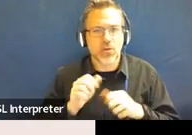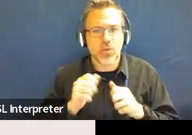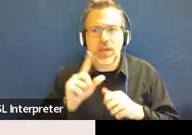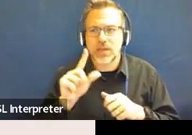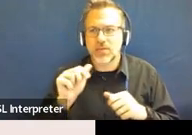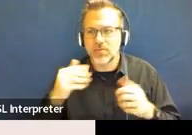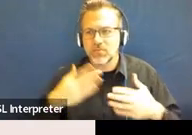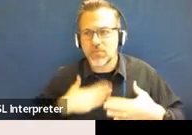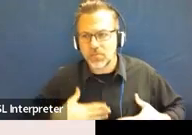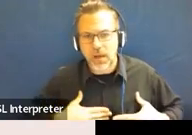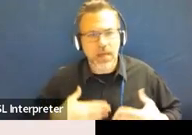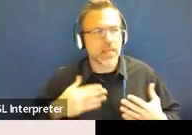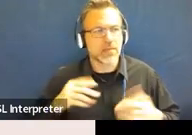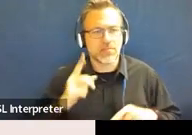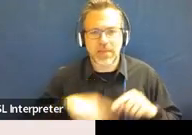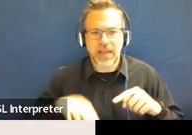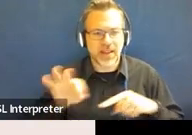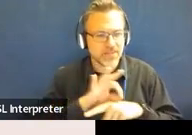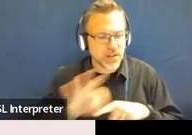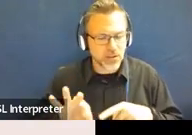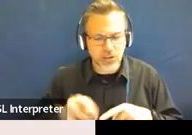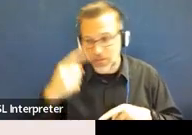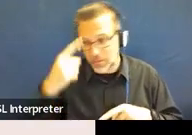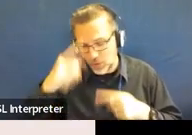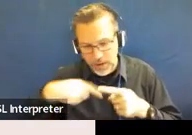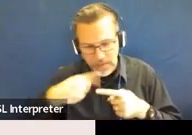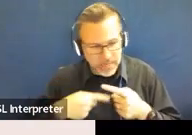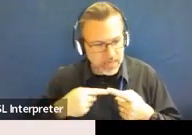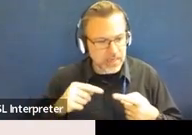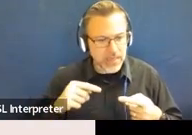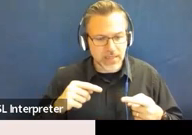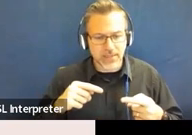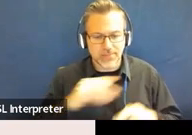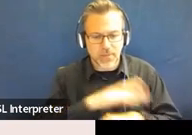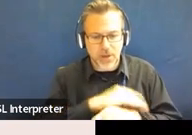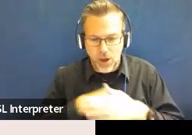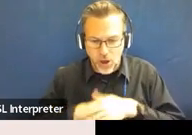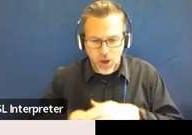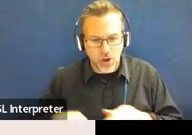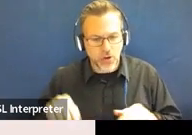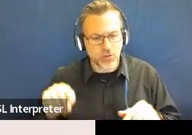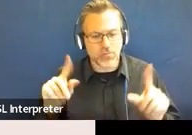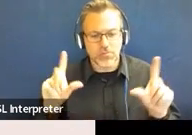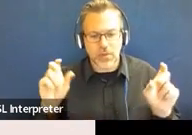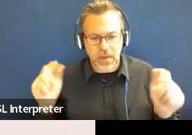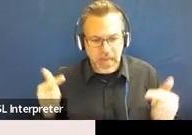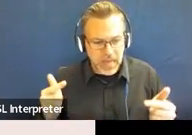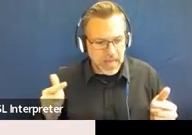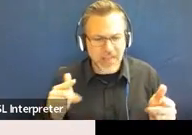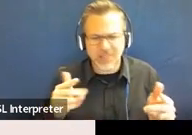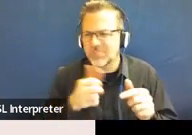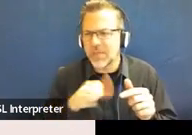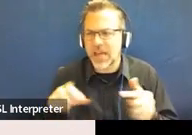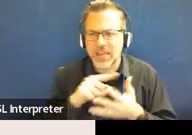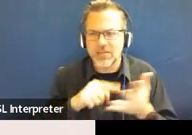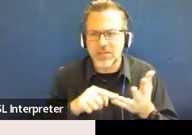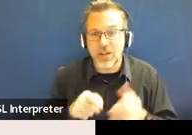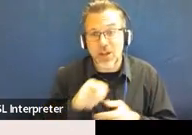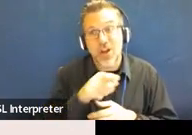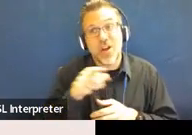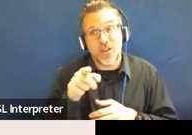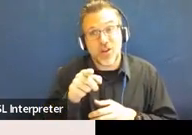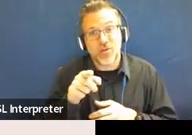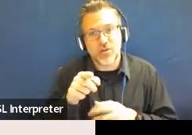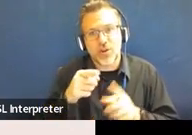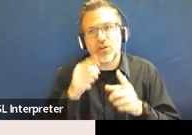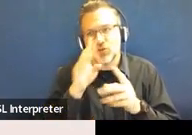or mental faculty. So, again, this is out of IDEA and this is pretty hardcore. So,